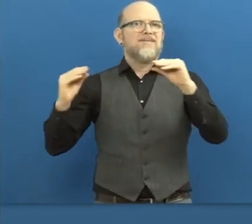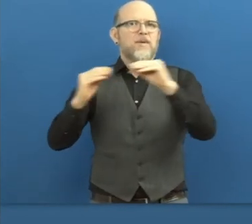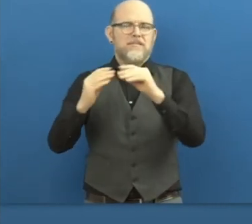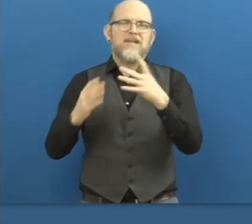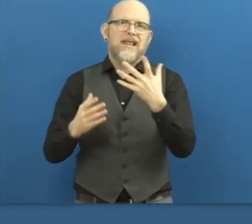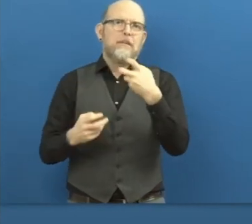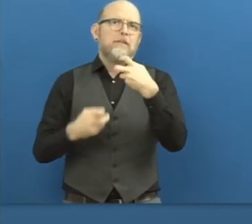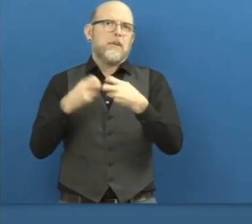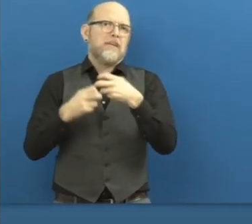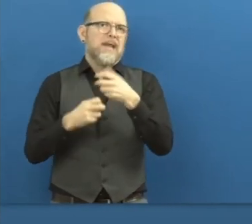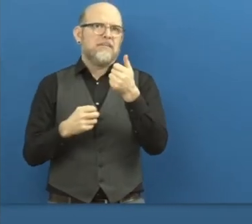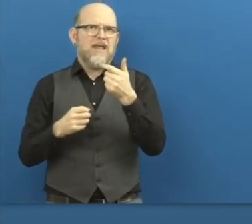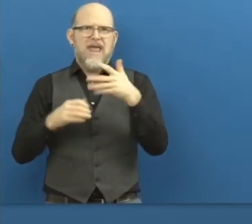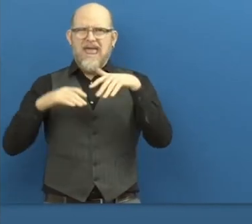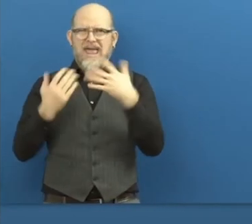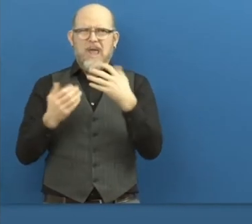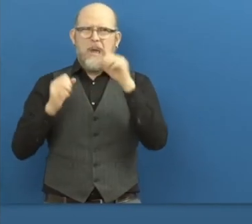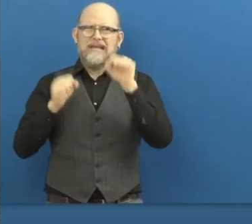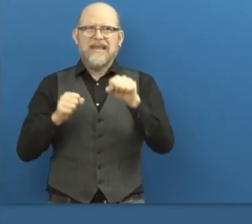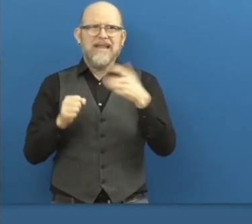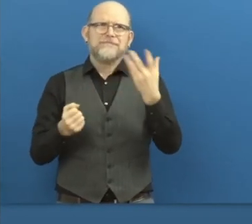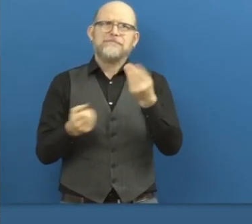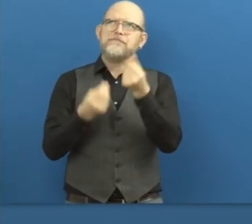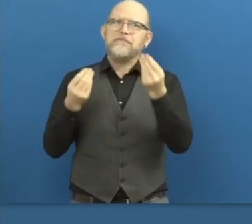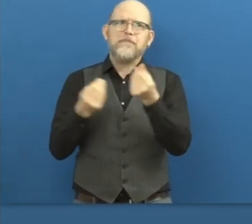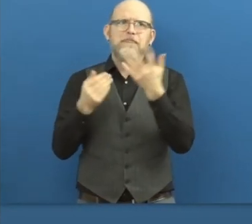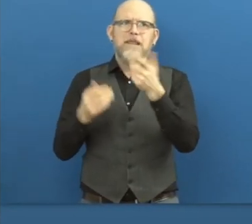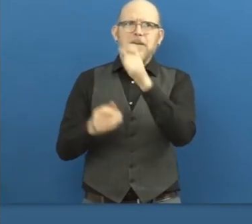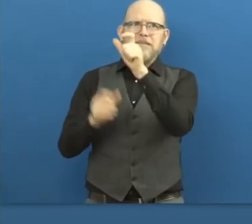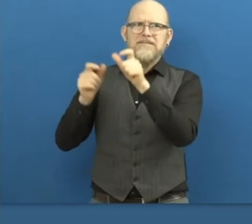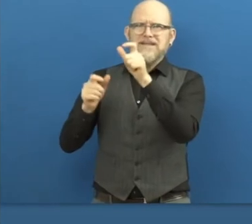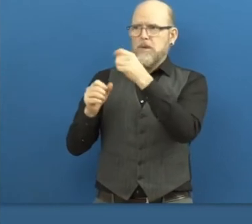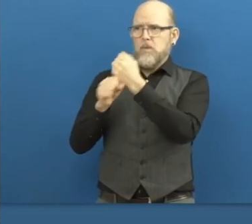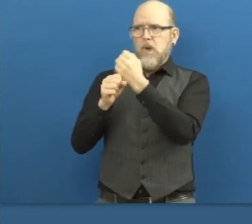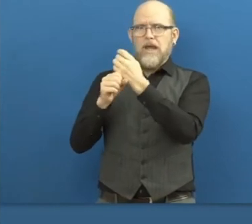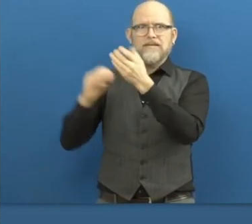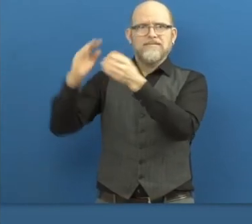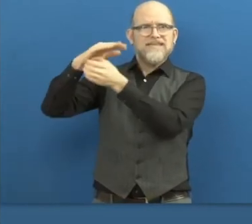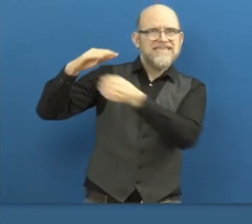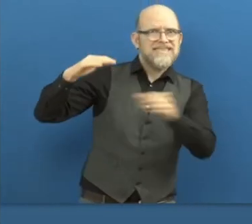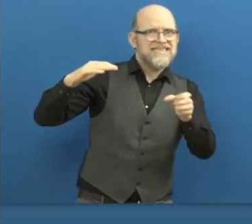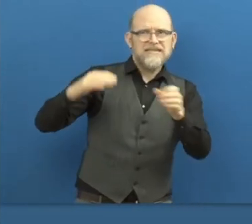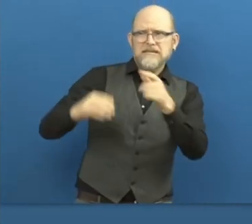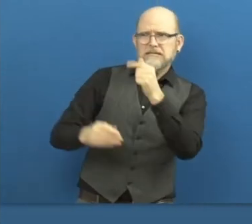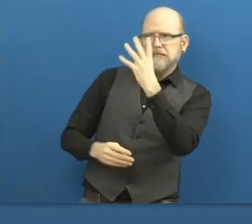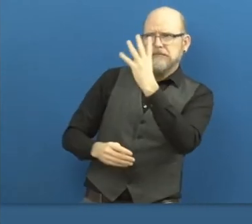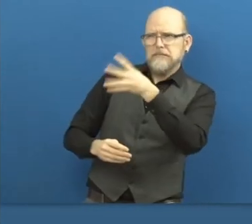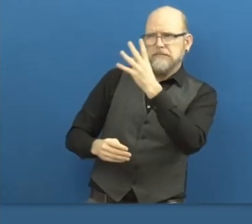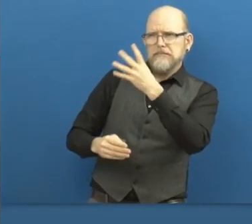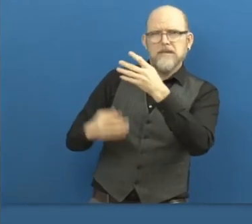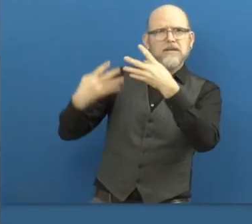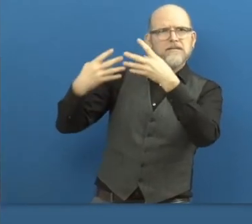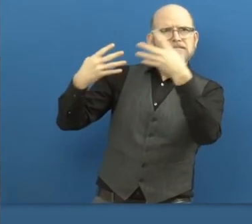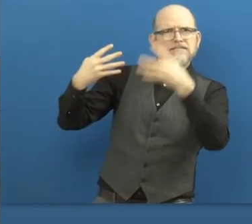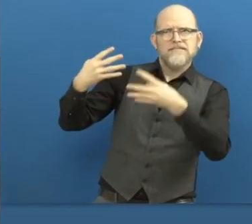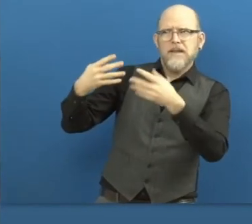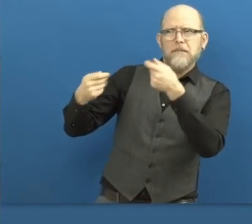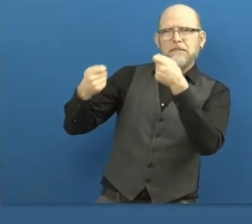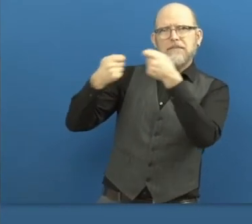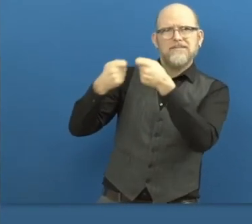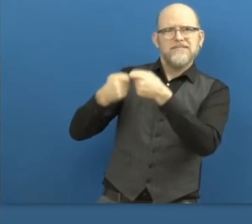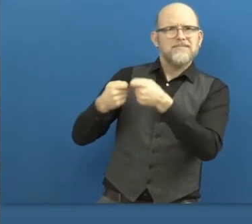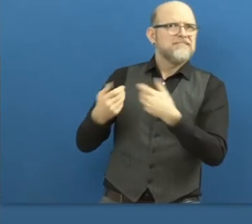candidates. Susan, we've talked before and you mentioned a lot of screening